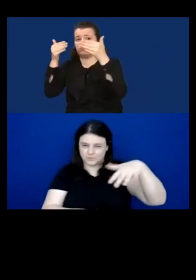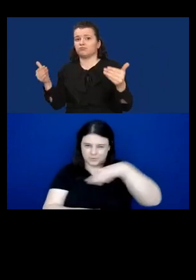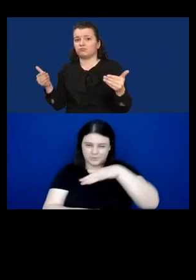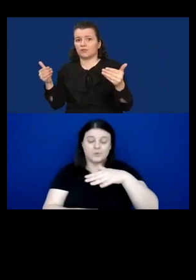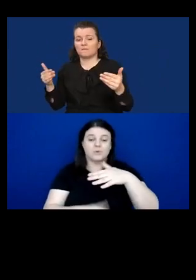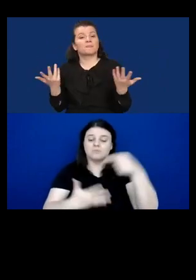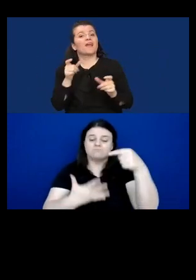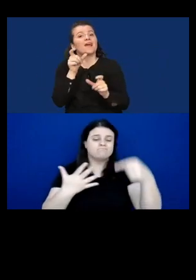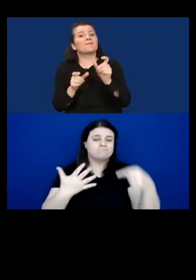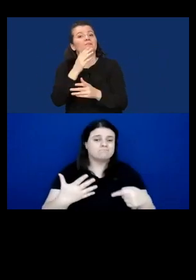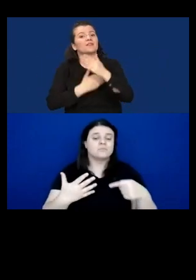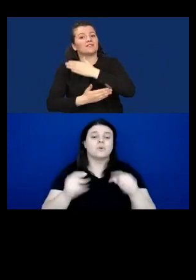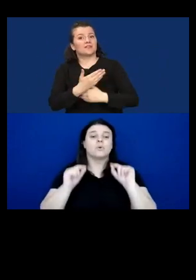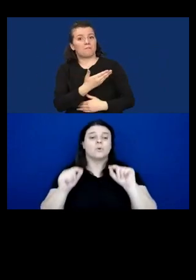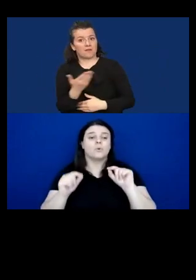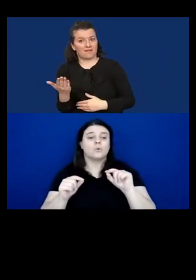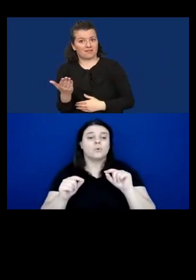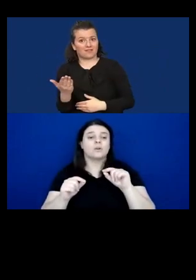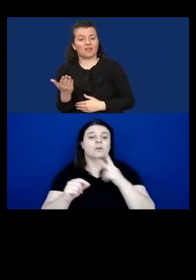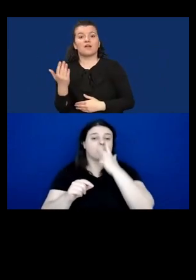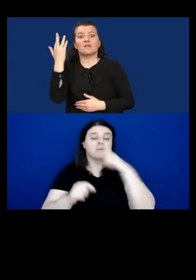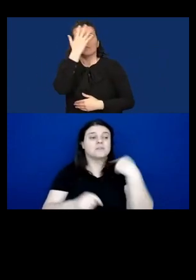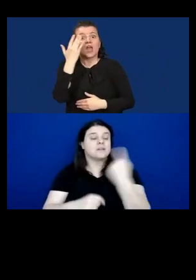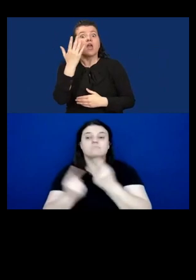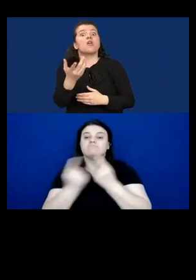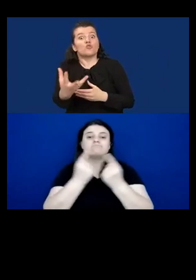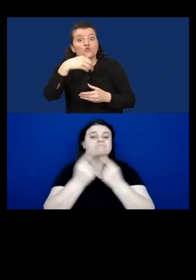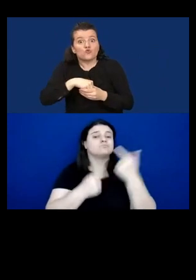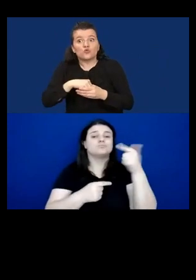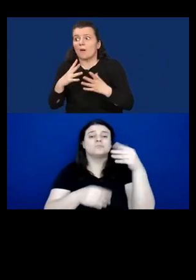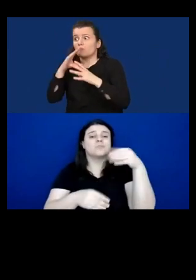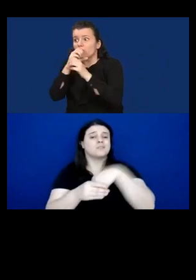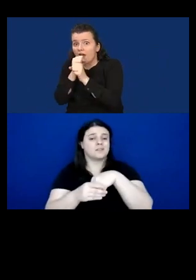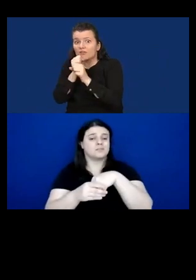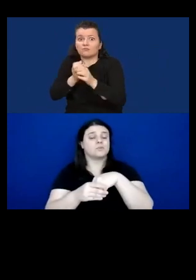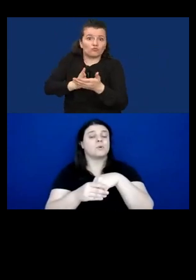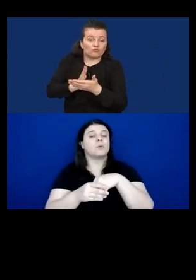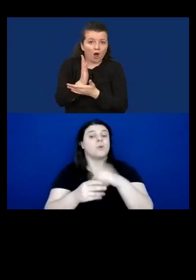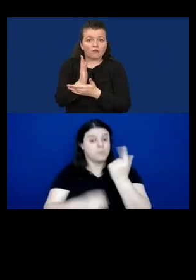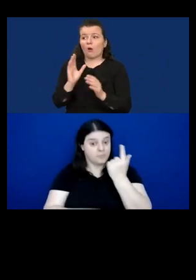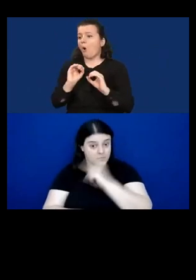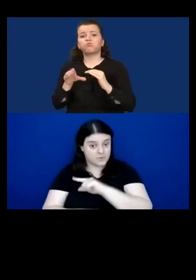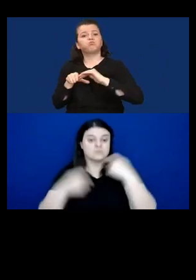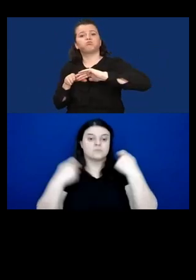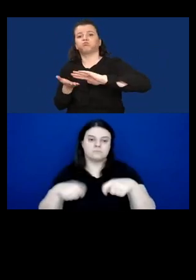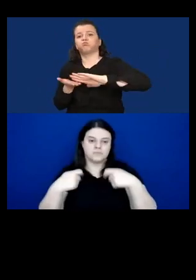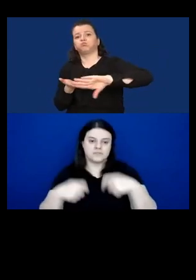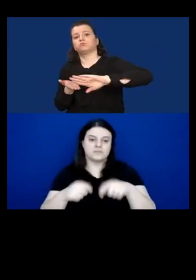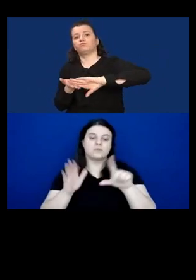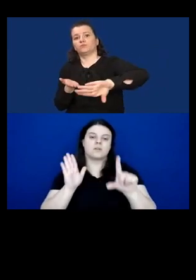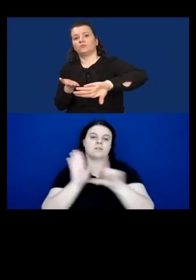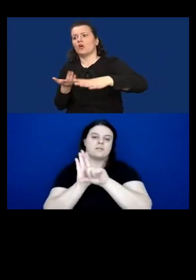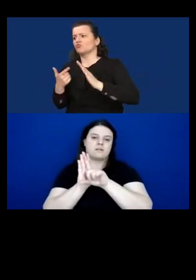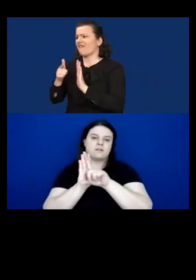with disabilities are currently not taken into account in these discussions. Therefore, legal regulation